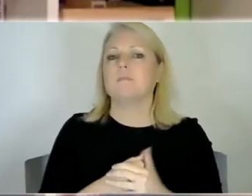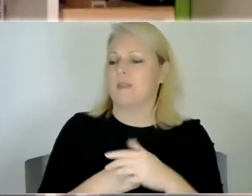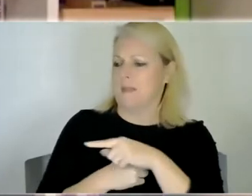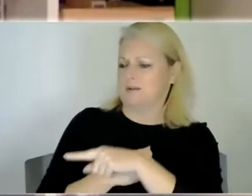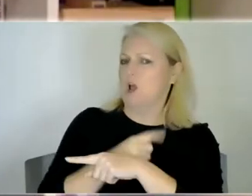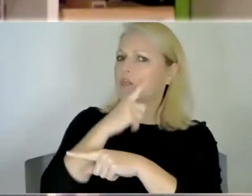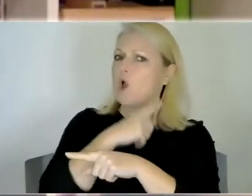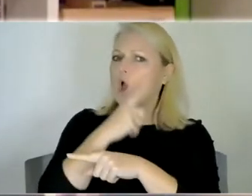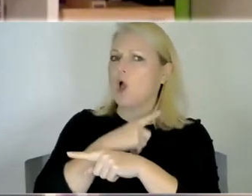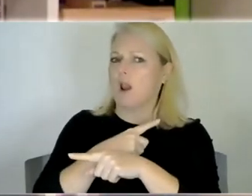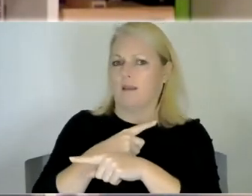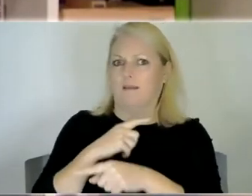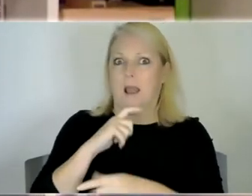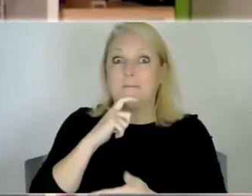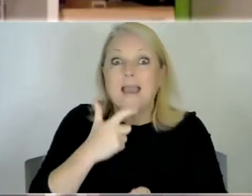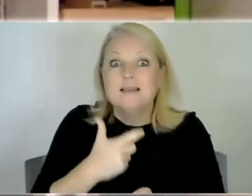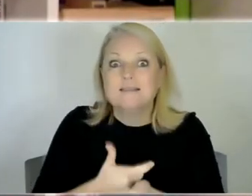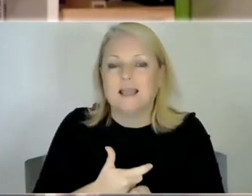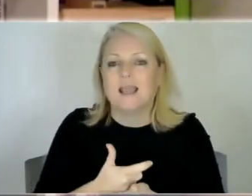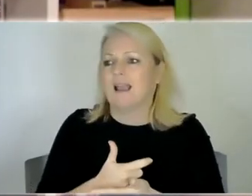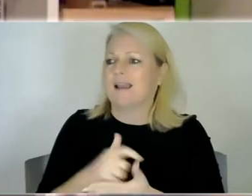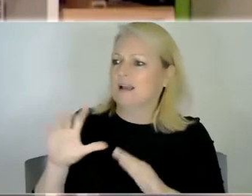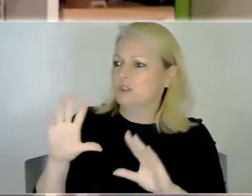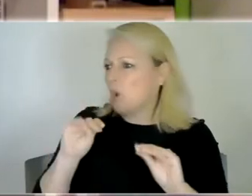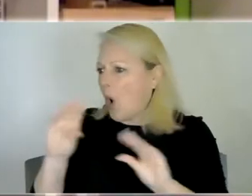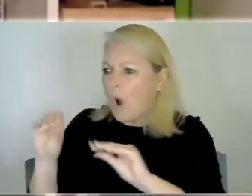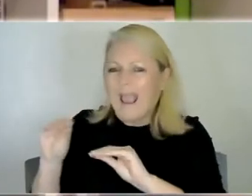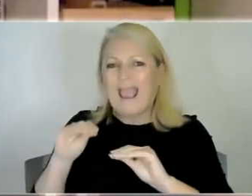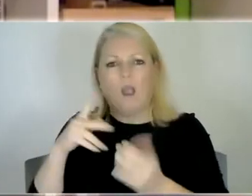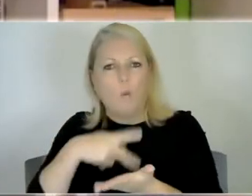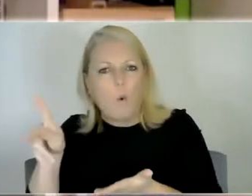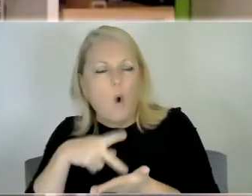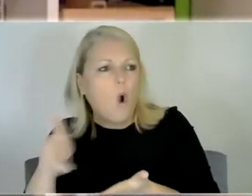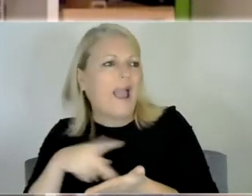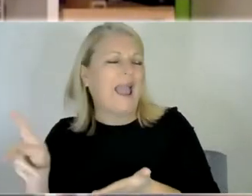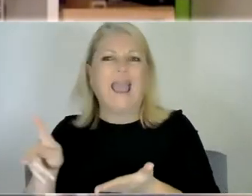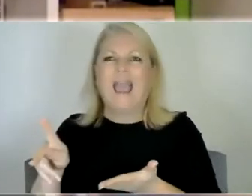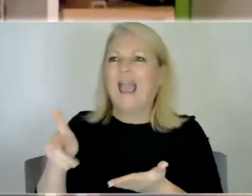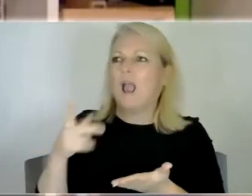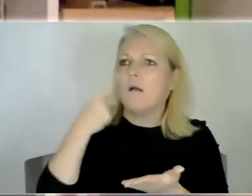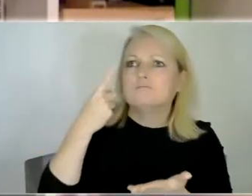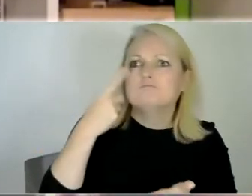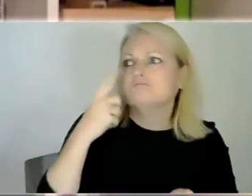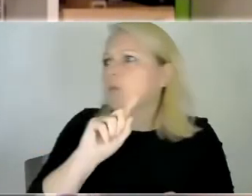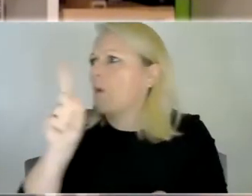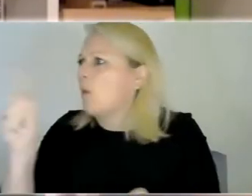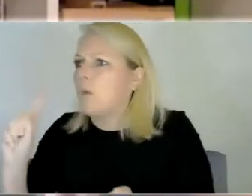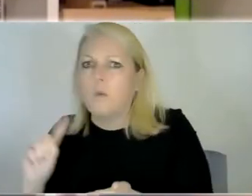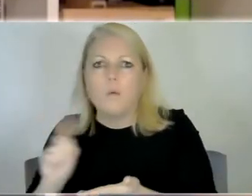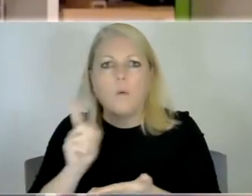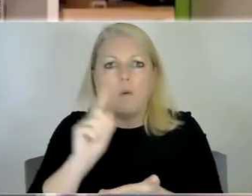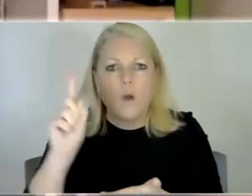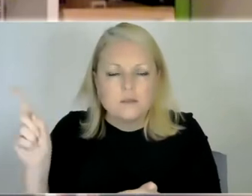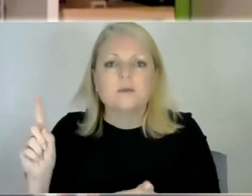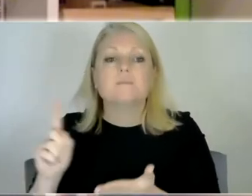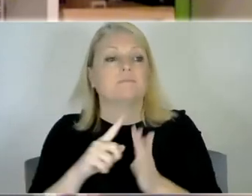amazing she was you know talking and walking and like so intrigued and everything that that he was doing and and